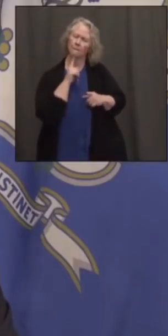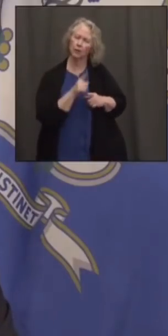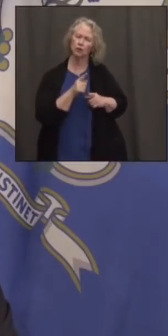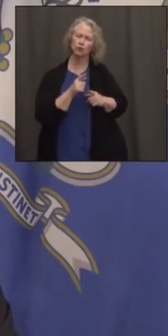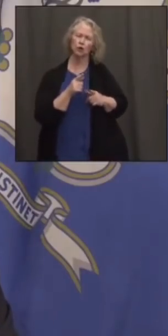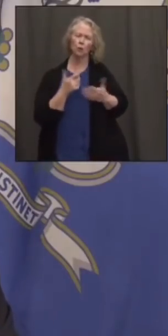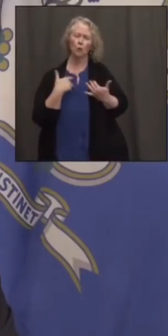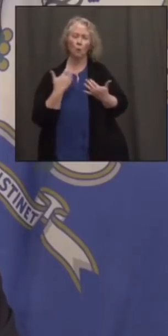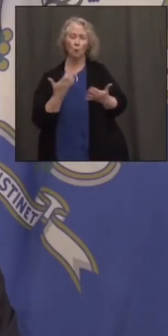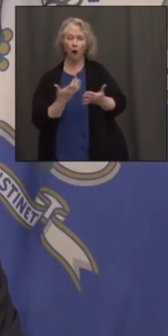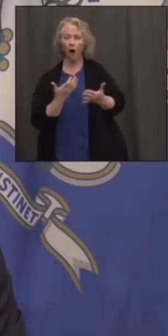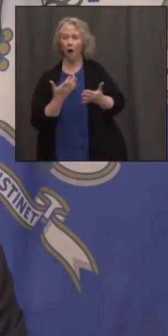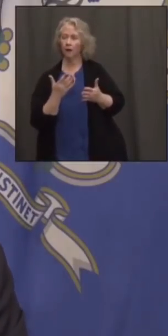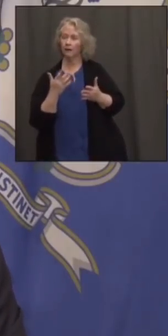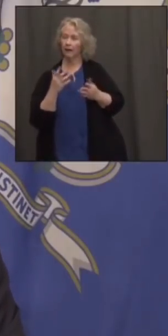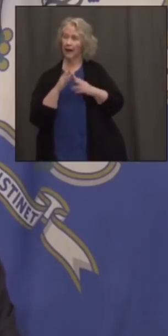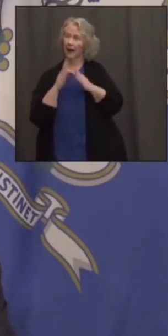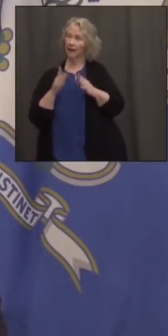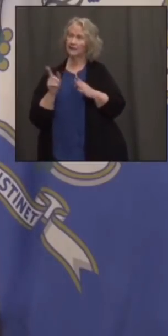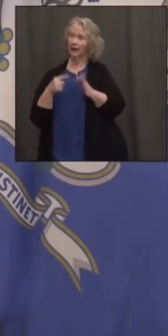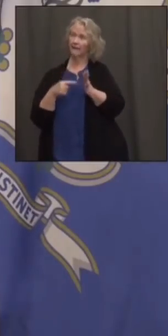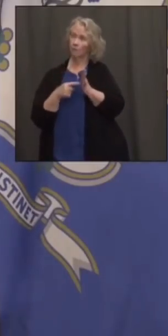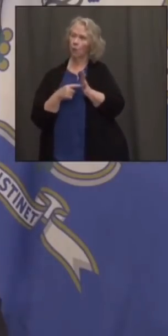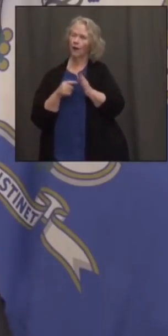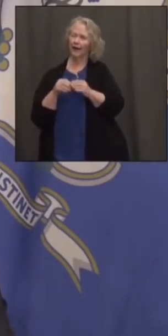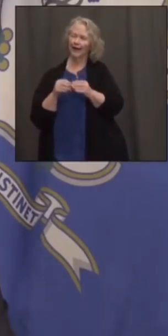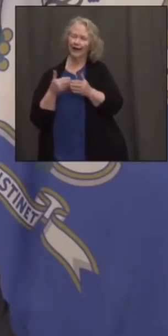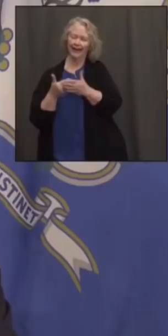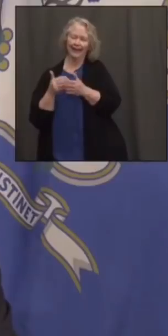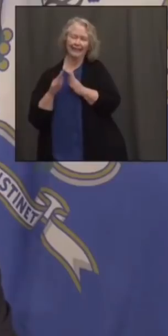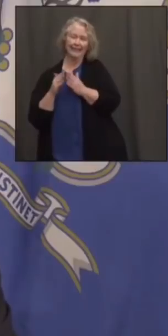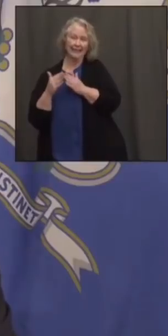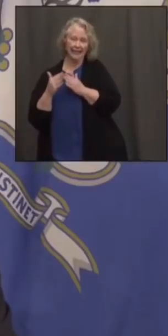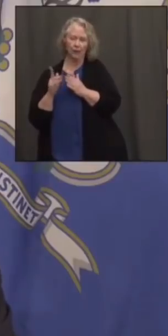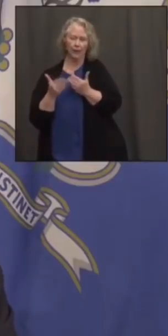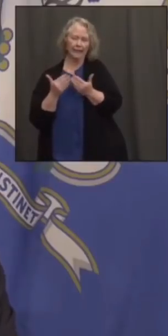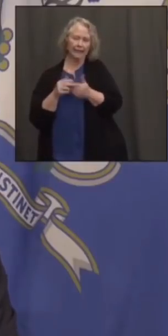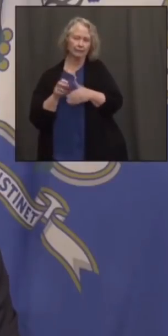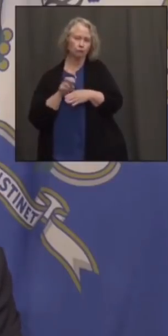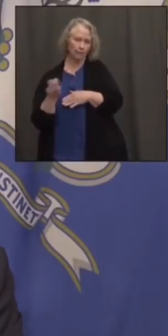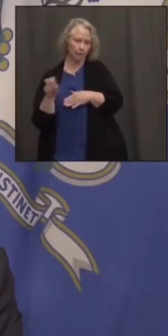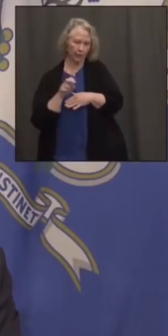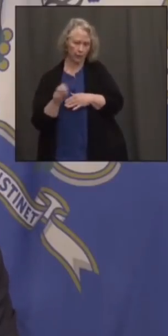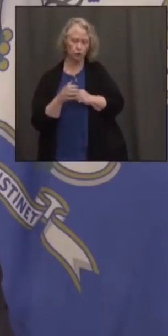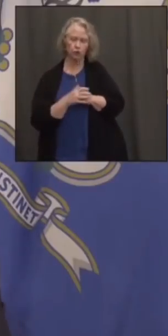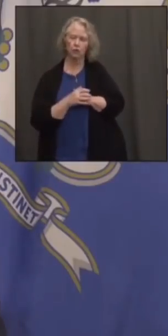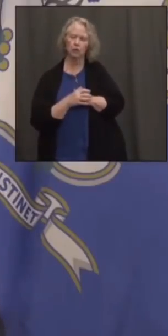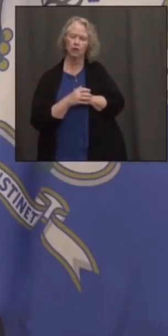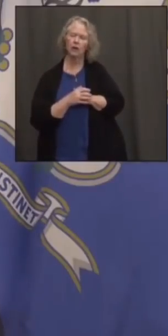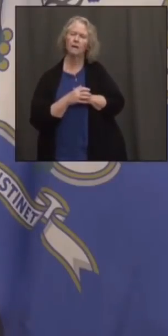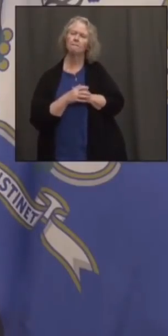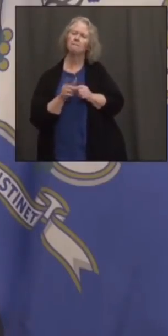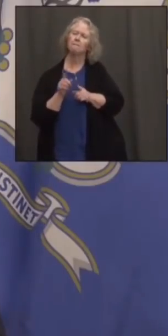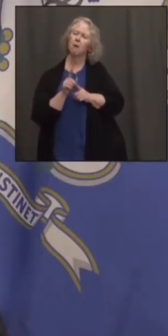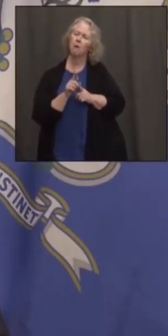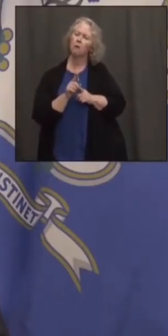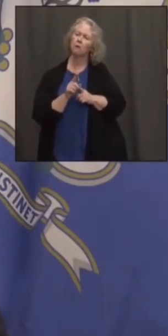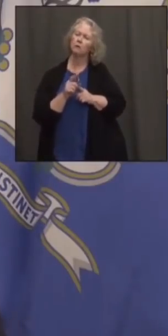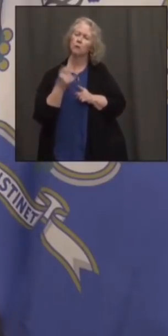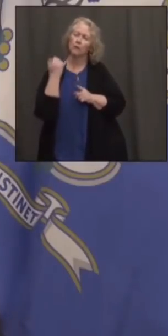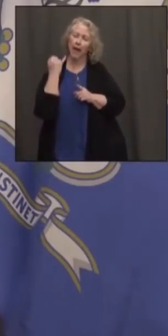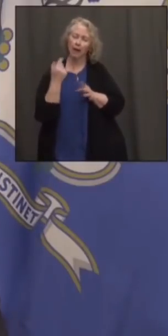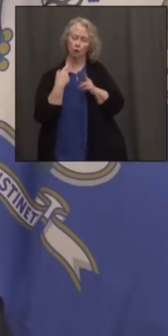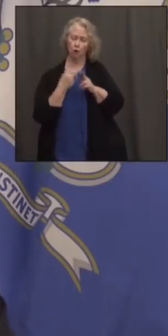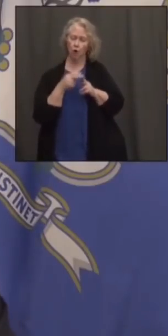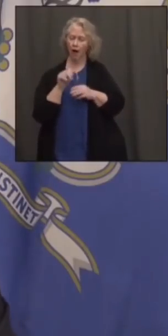downtown areas. But that said, I also like the fact that you've got the accessory apartment piece of the